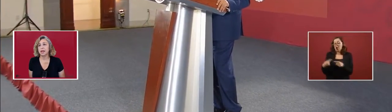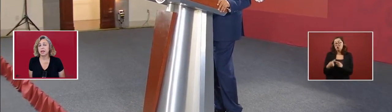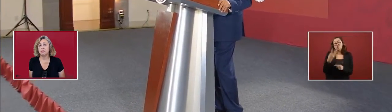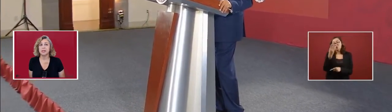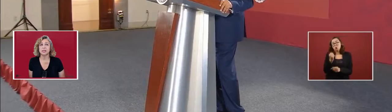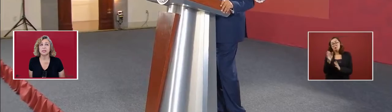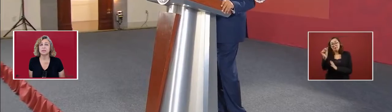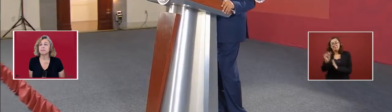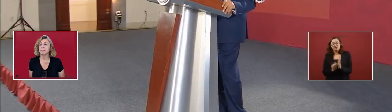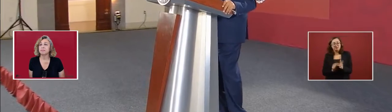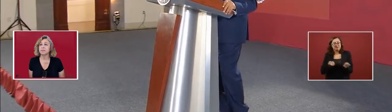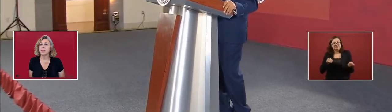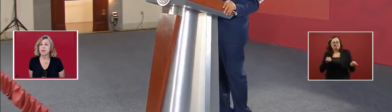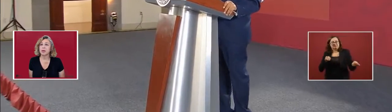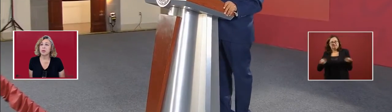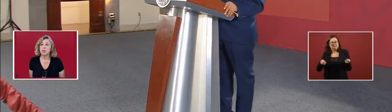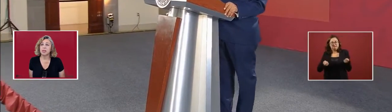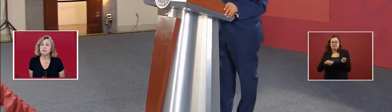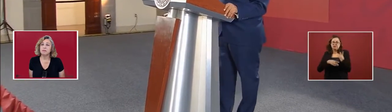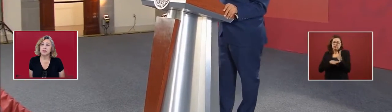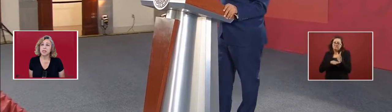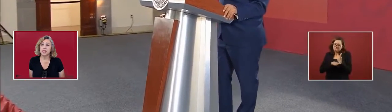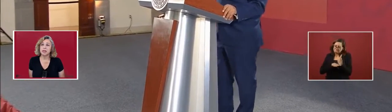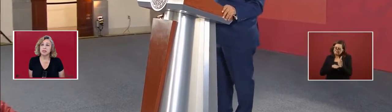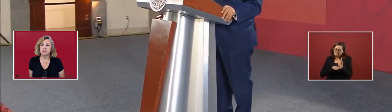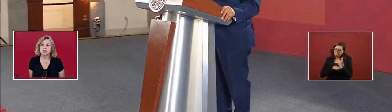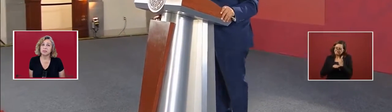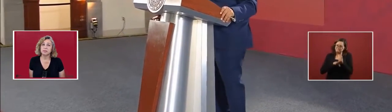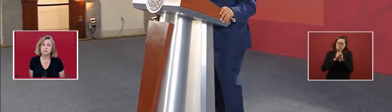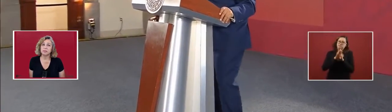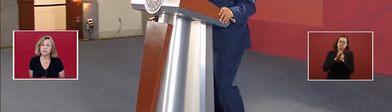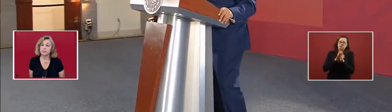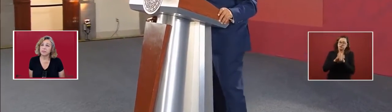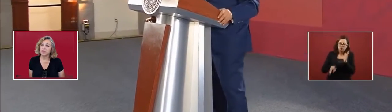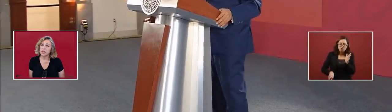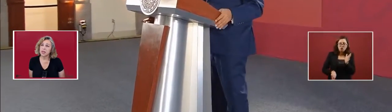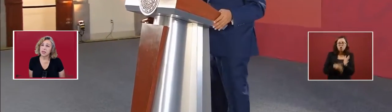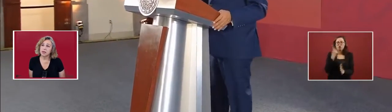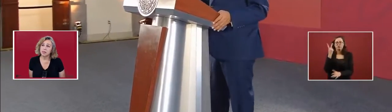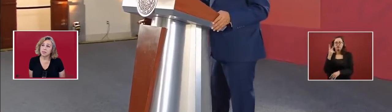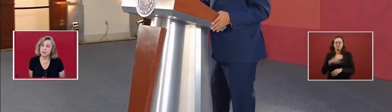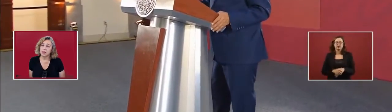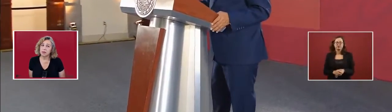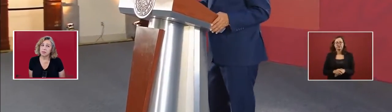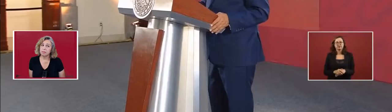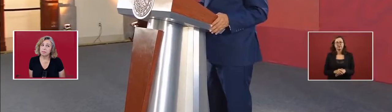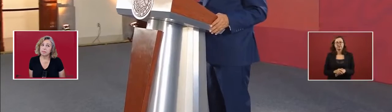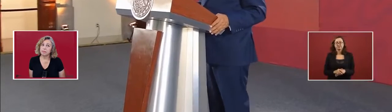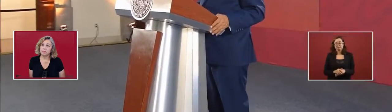in nine months. Within 14 years, in a